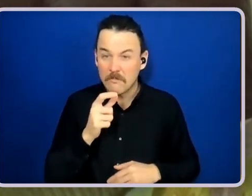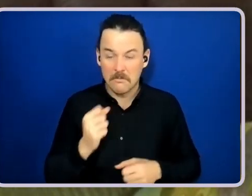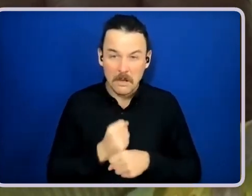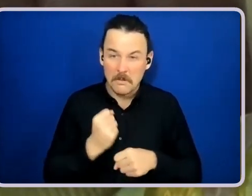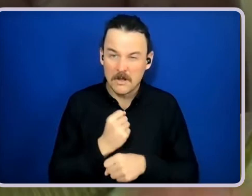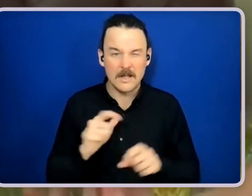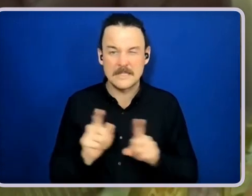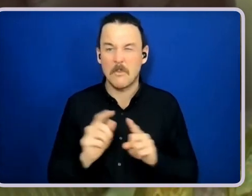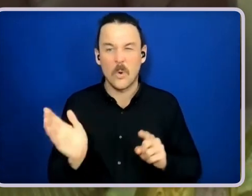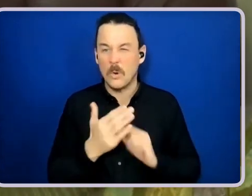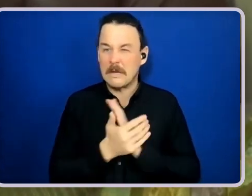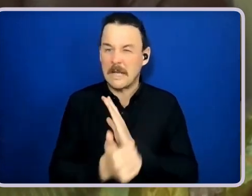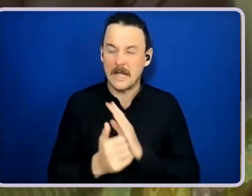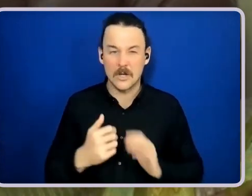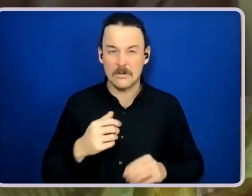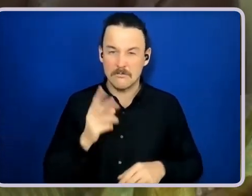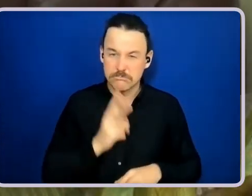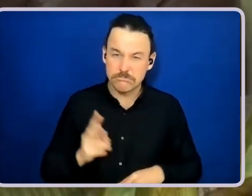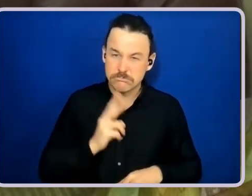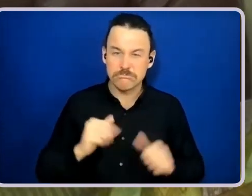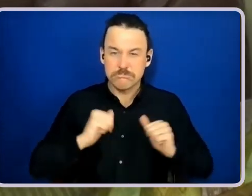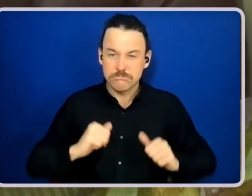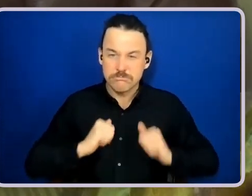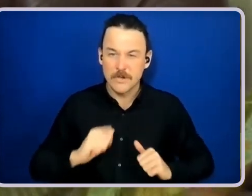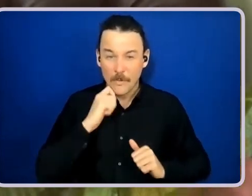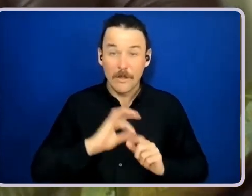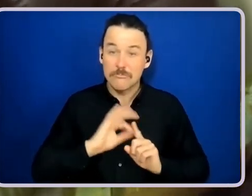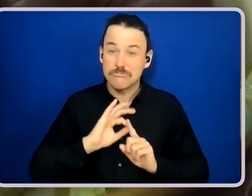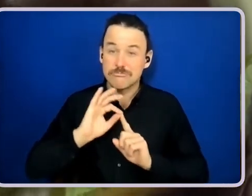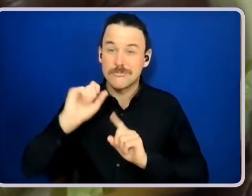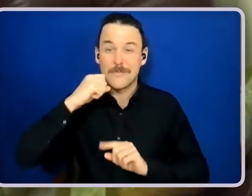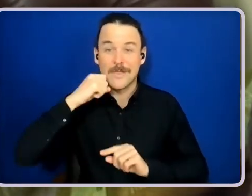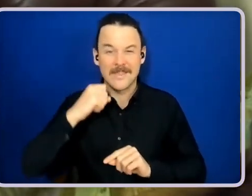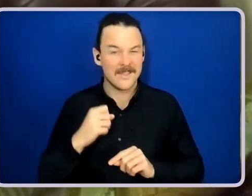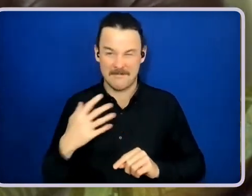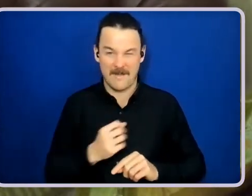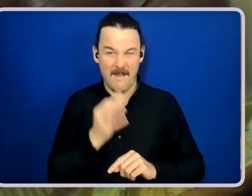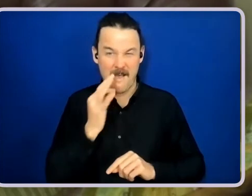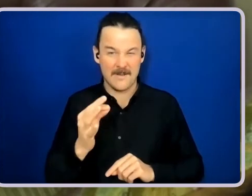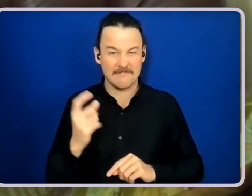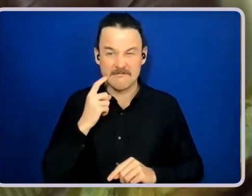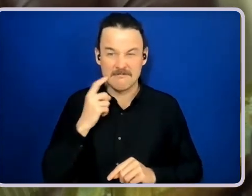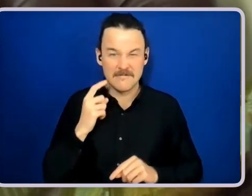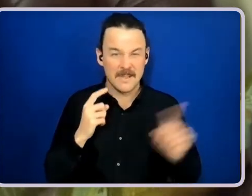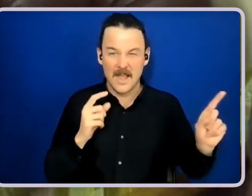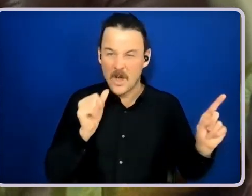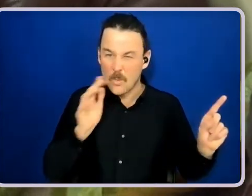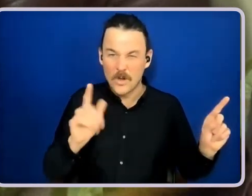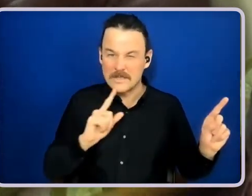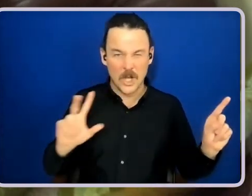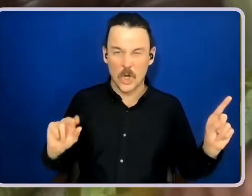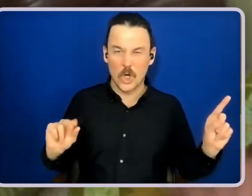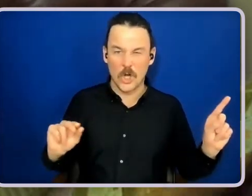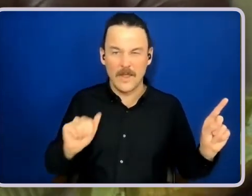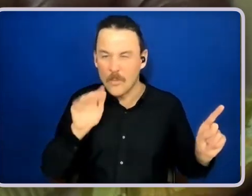Yeah. And faster and better quality and all sort of stuff. And it's just all you gotta do is ask and they're gonna say no, no, no. That's great, right?